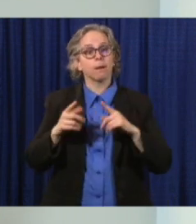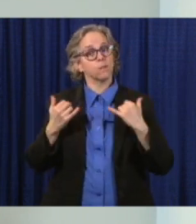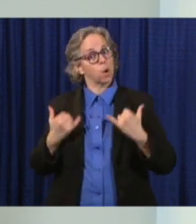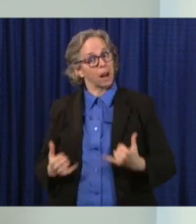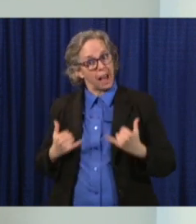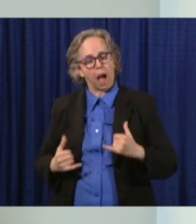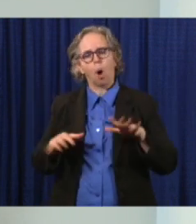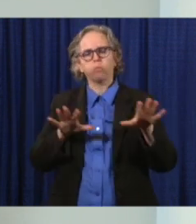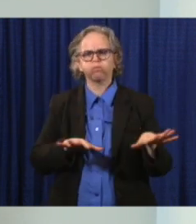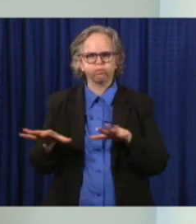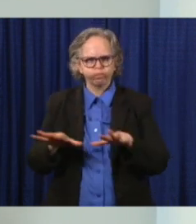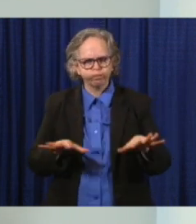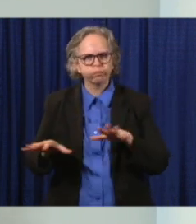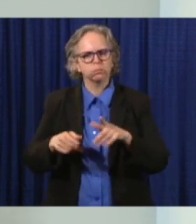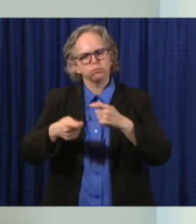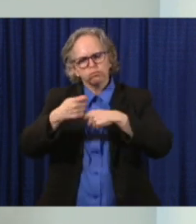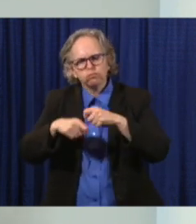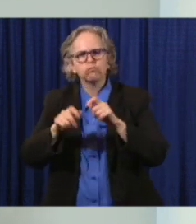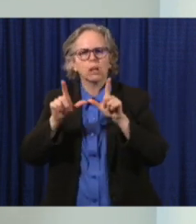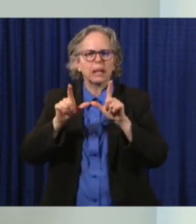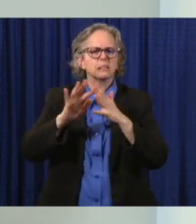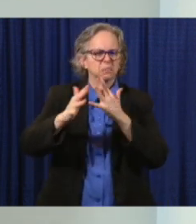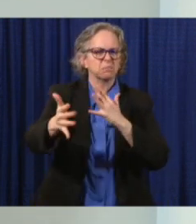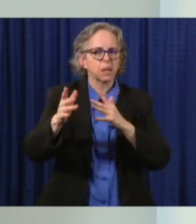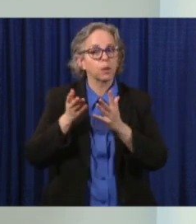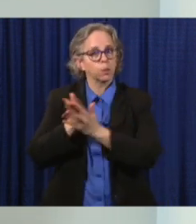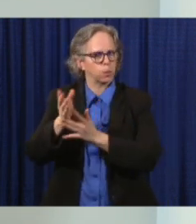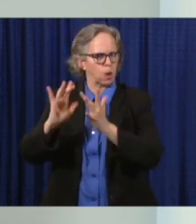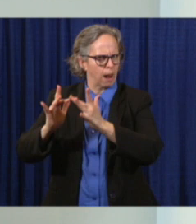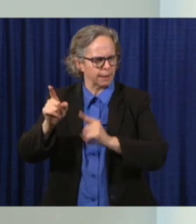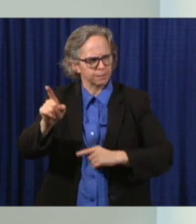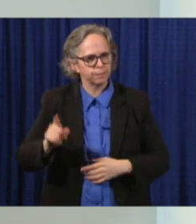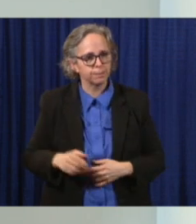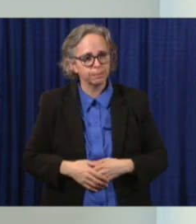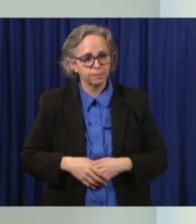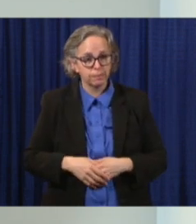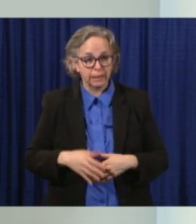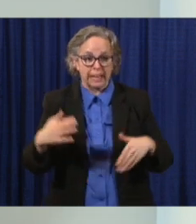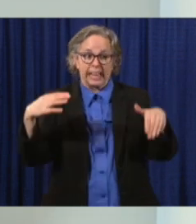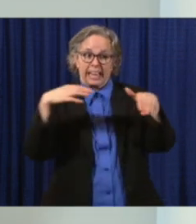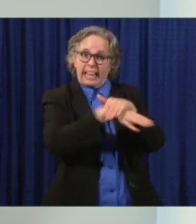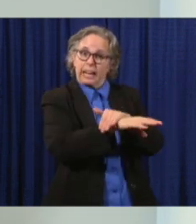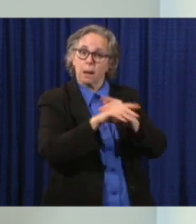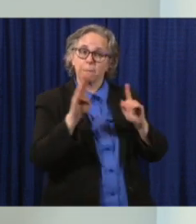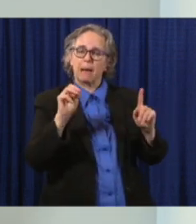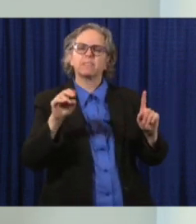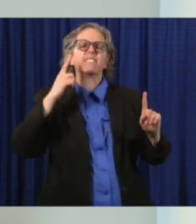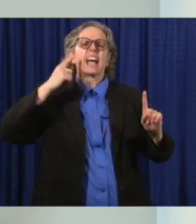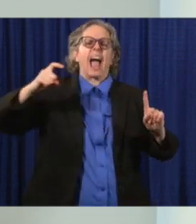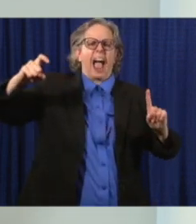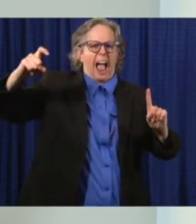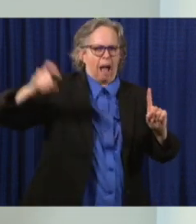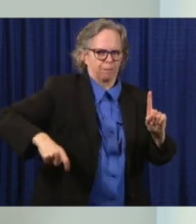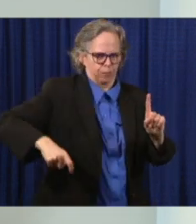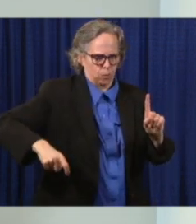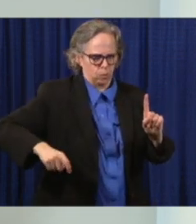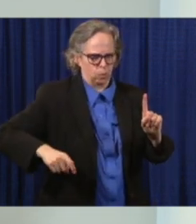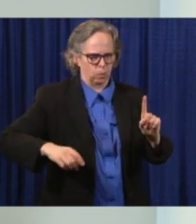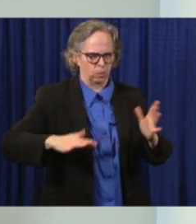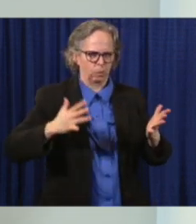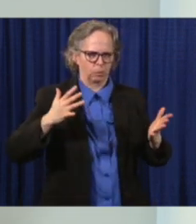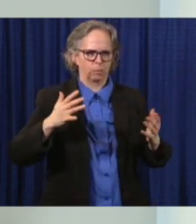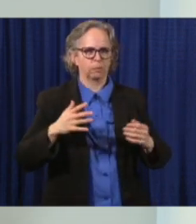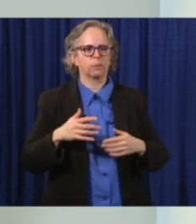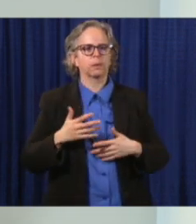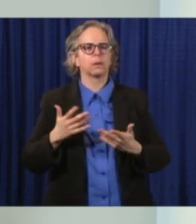available. But don't come in unless it's necessary. Use the online service as you can. Remember, the